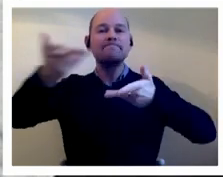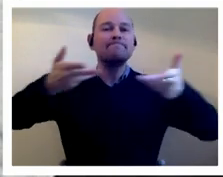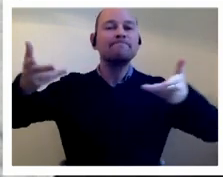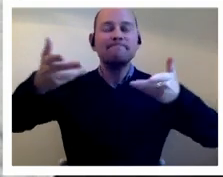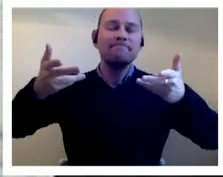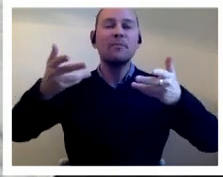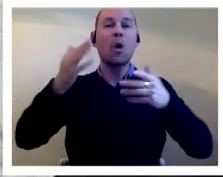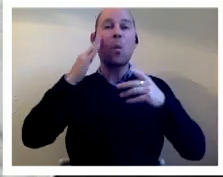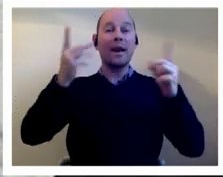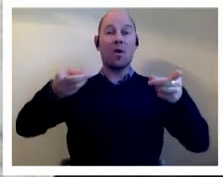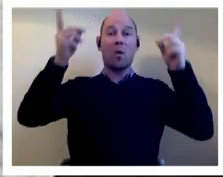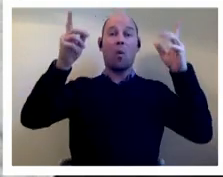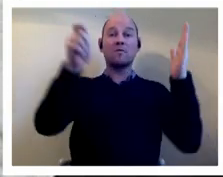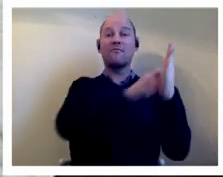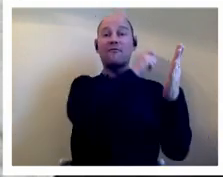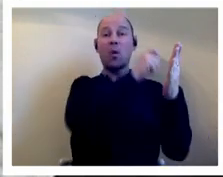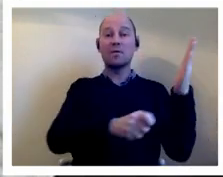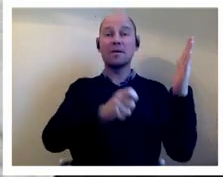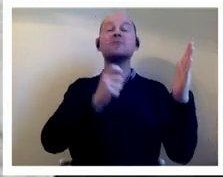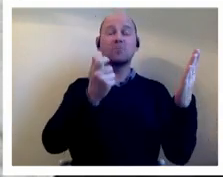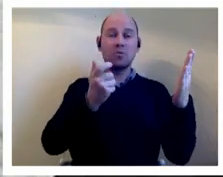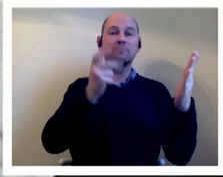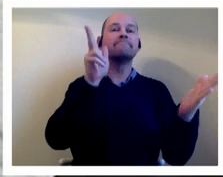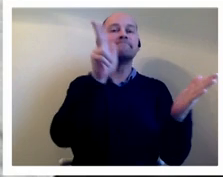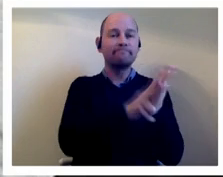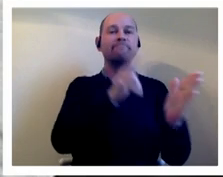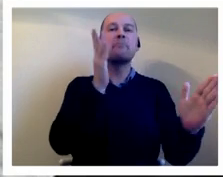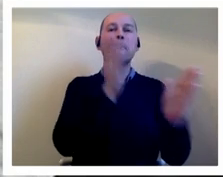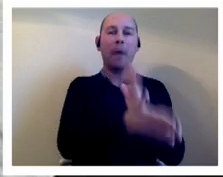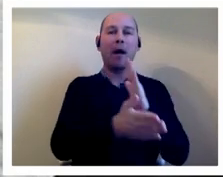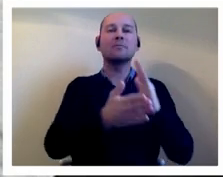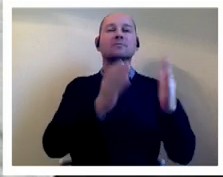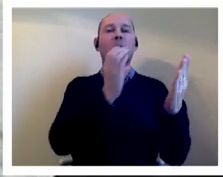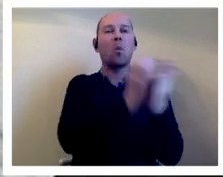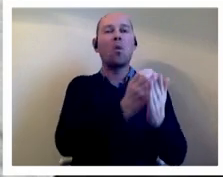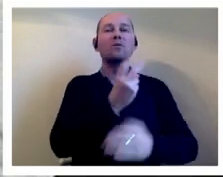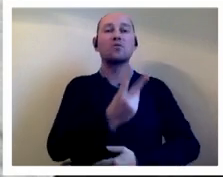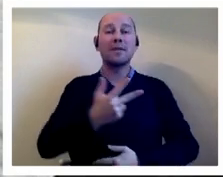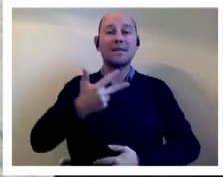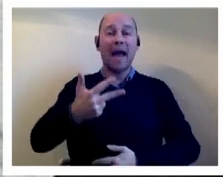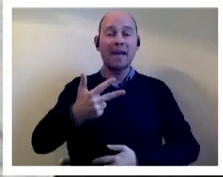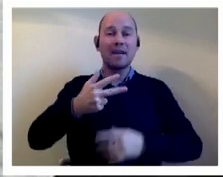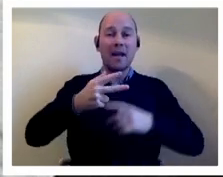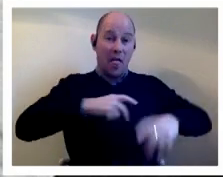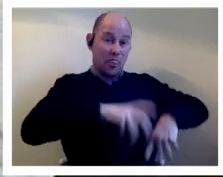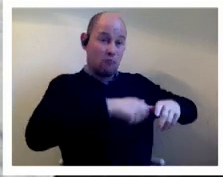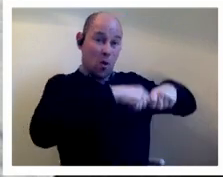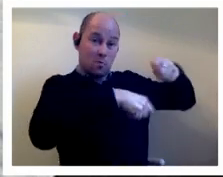the lords voted to pass clause 28 they got the clotheslines out they tied them to the balcony railings